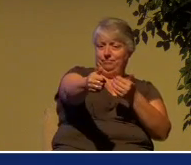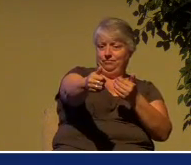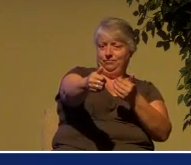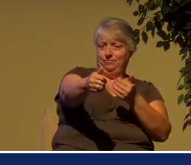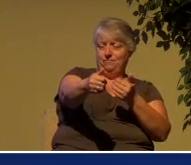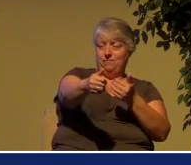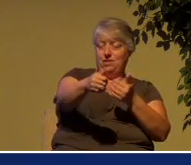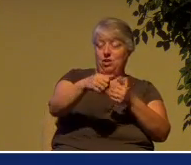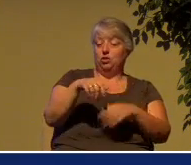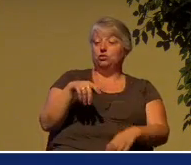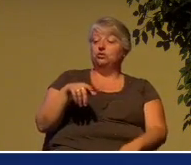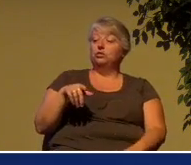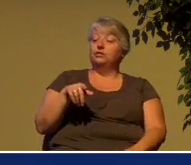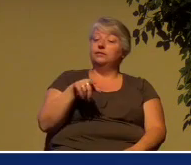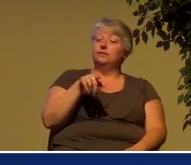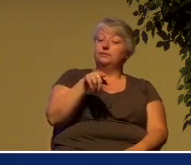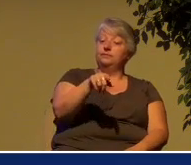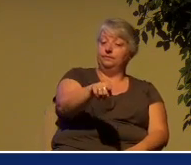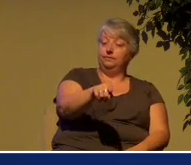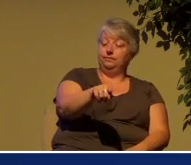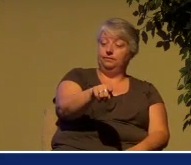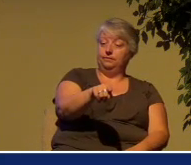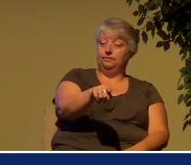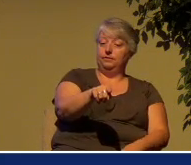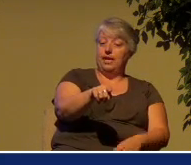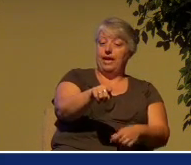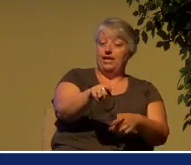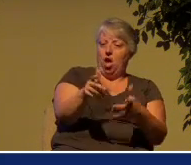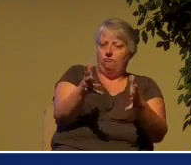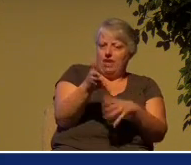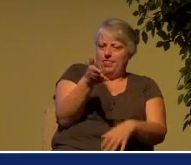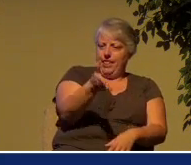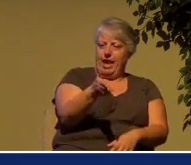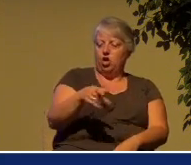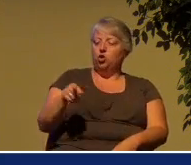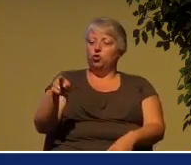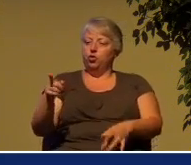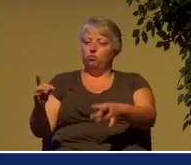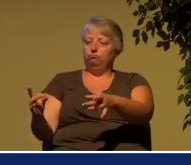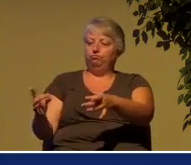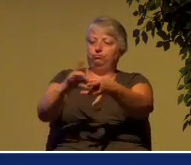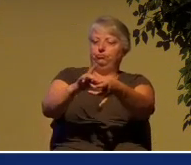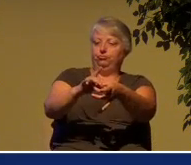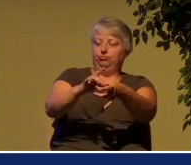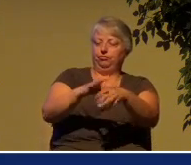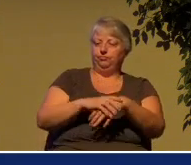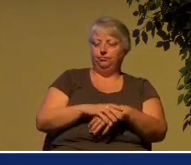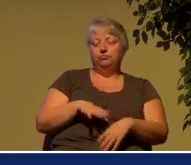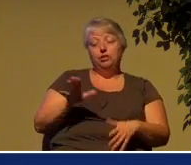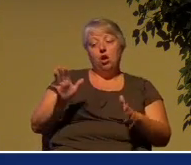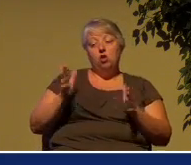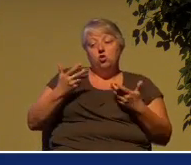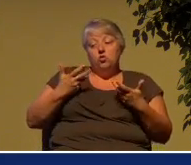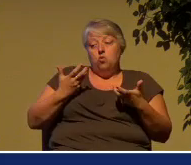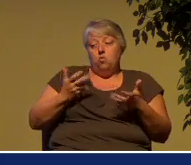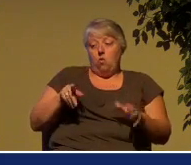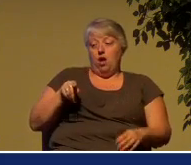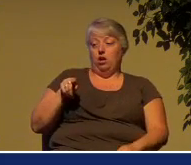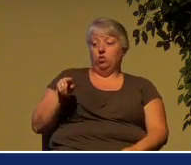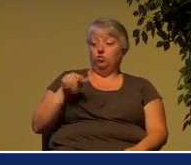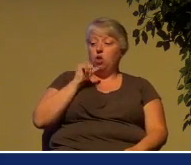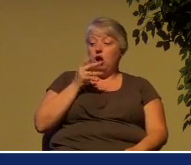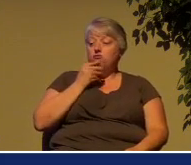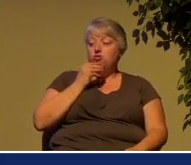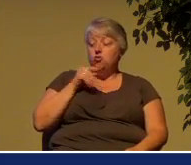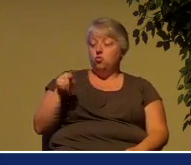and you are planted into Israel. And then Paul says this. I do not want you to be ignorant, brothers, of this mystery